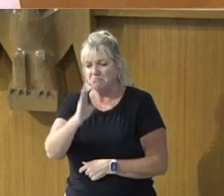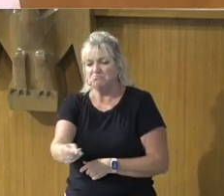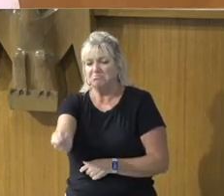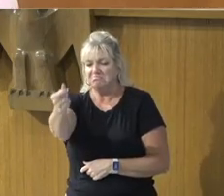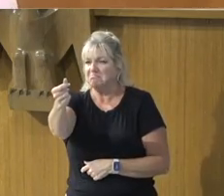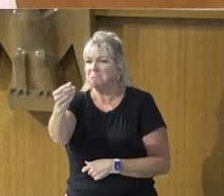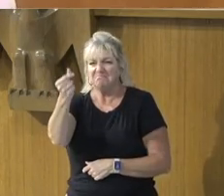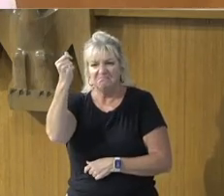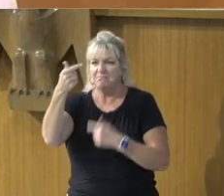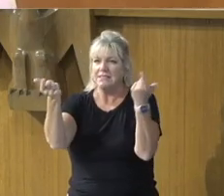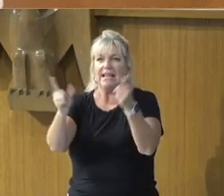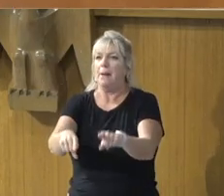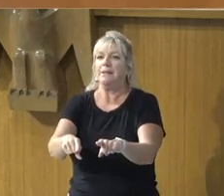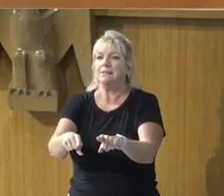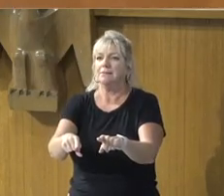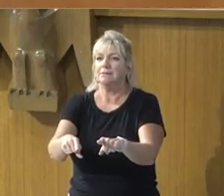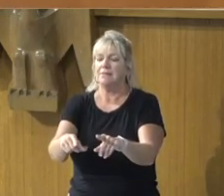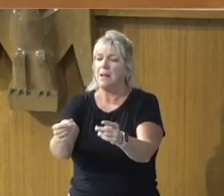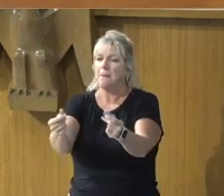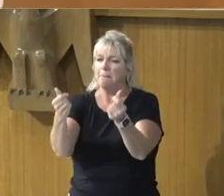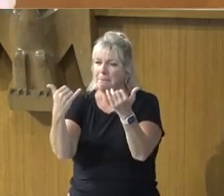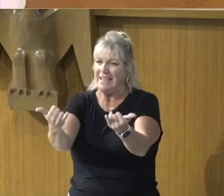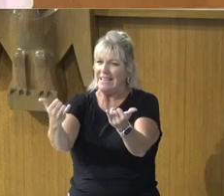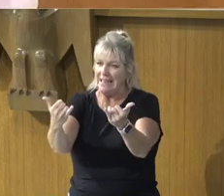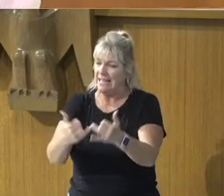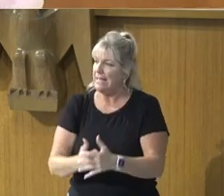Again and again, As, Immediately,